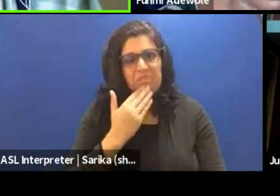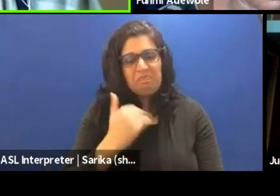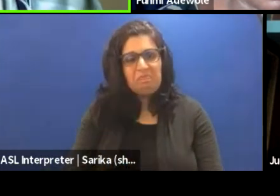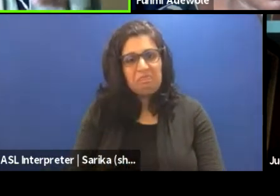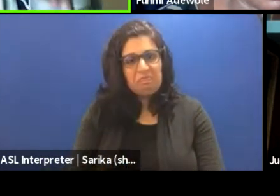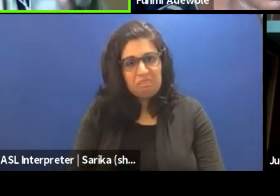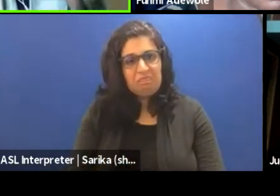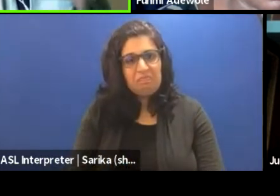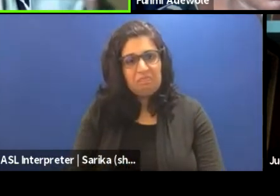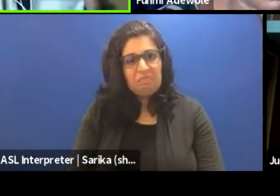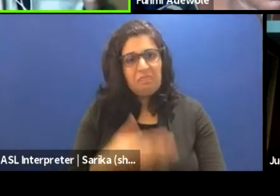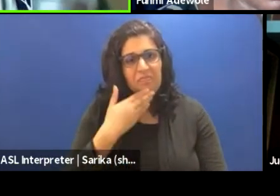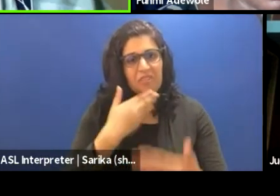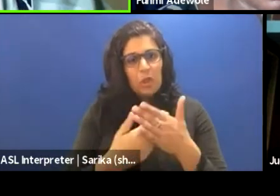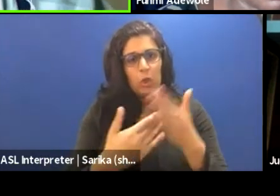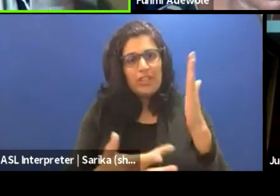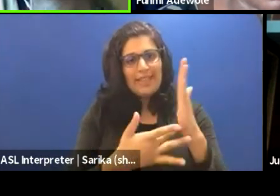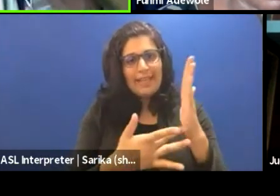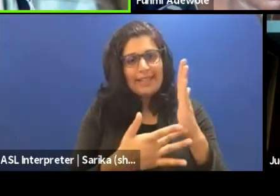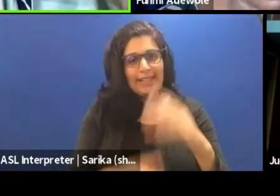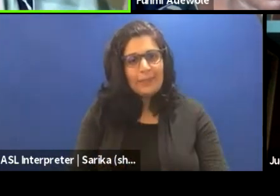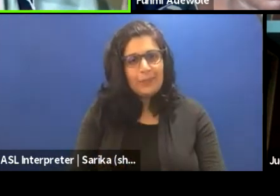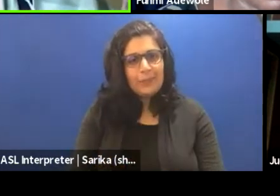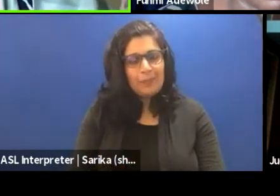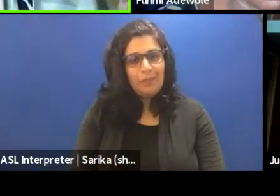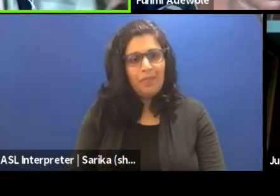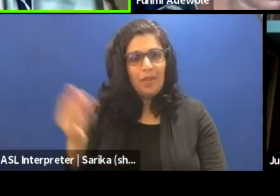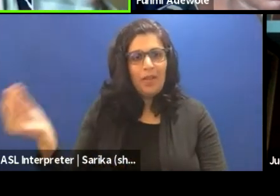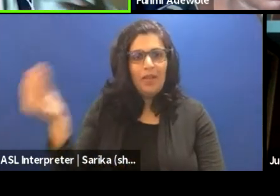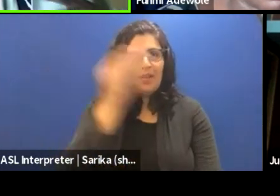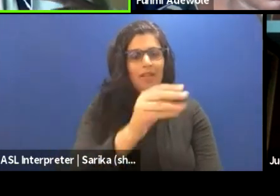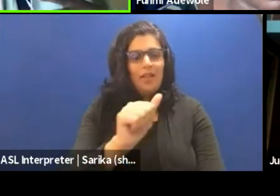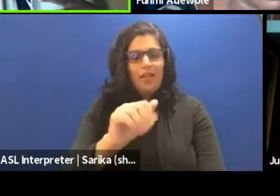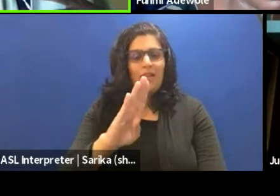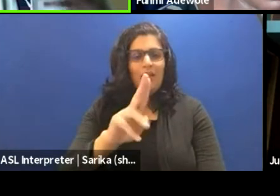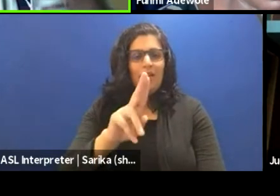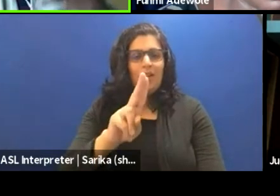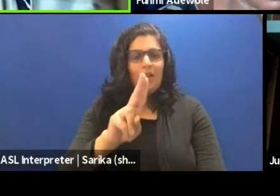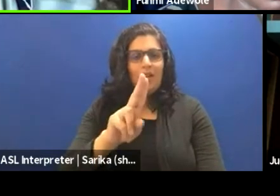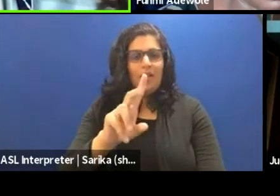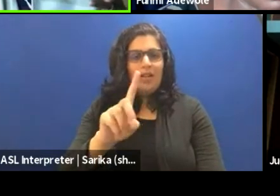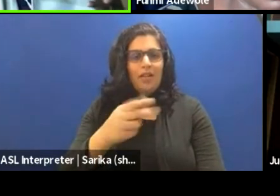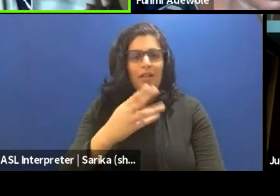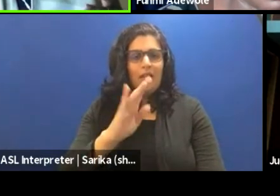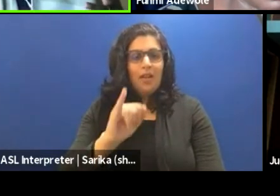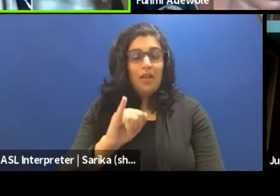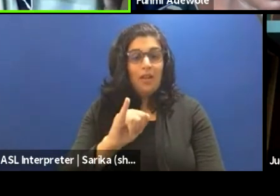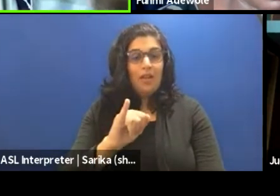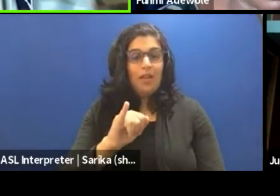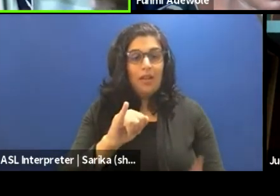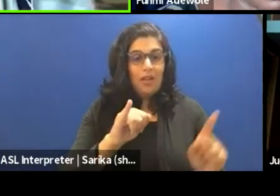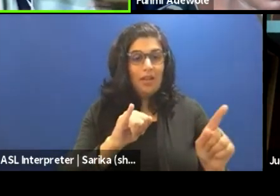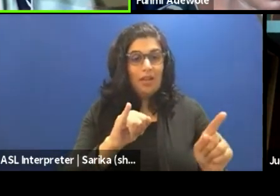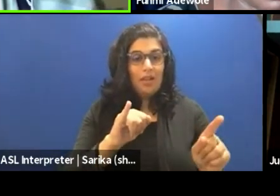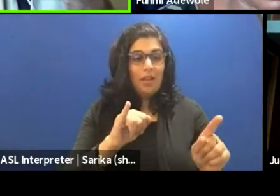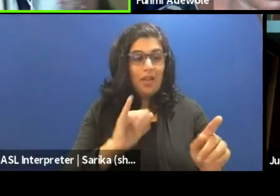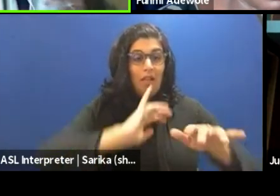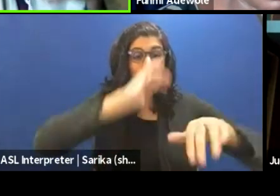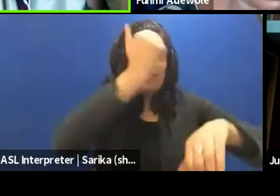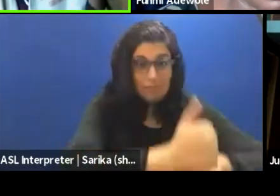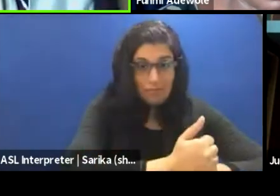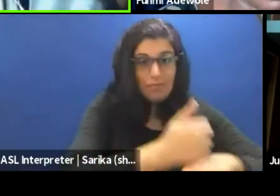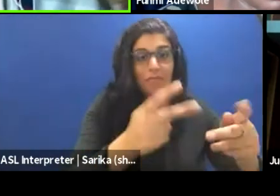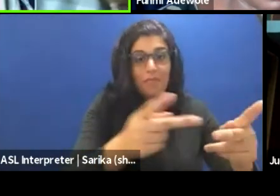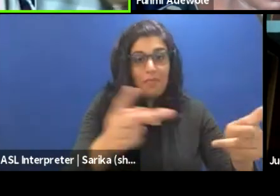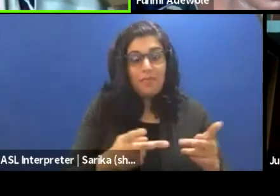very good technique, you know? And then we took it back to Abu Dhabi, which was the place, the piece was set with the